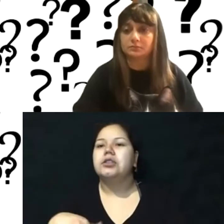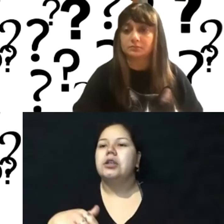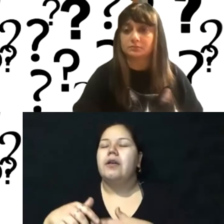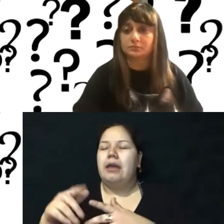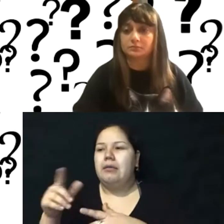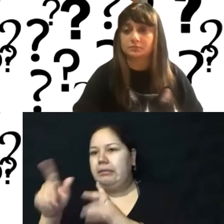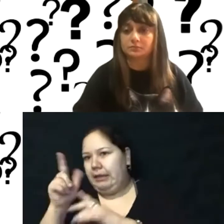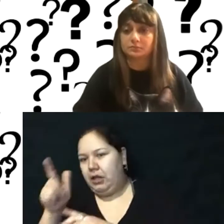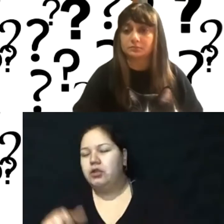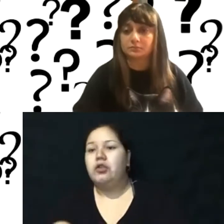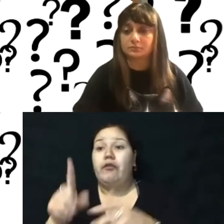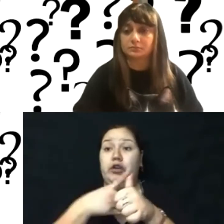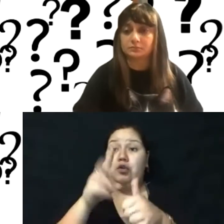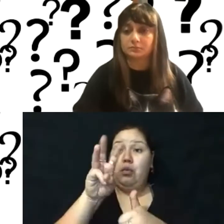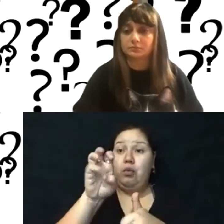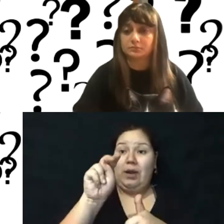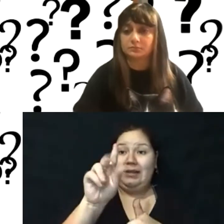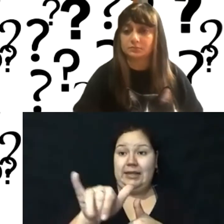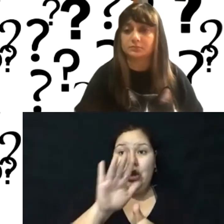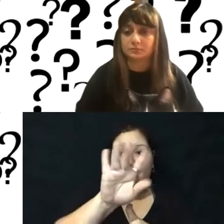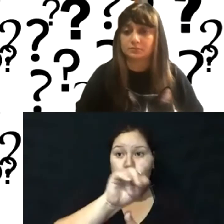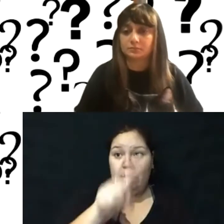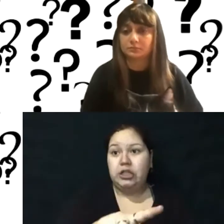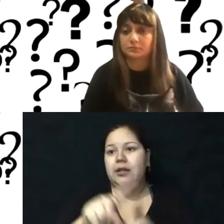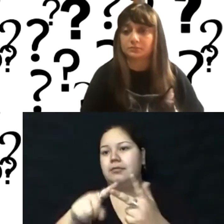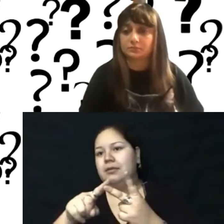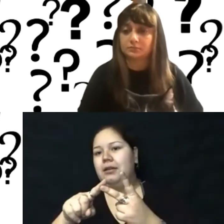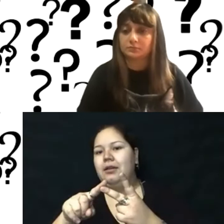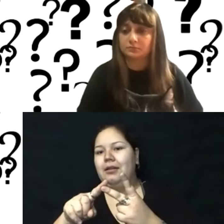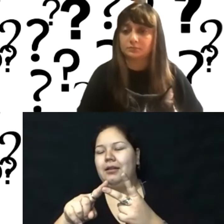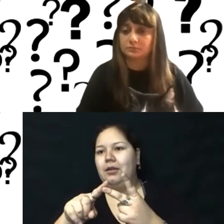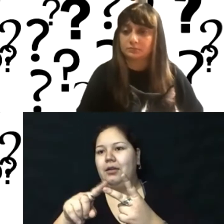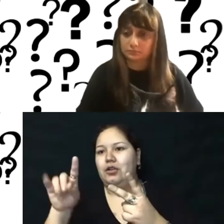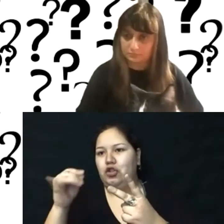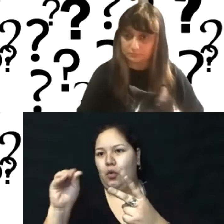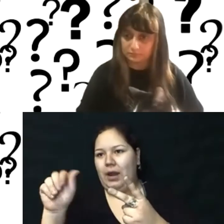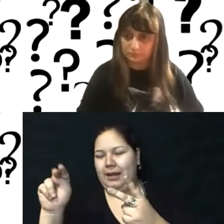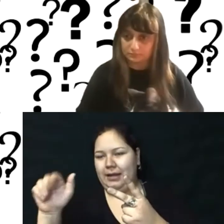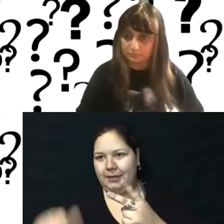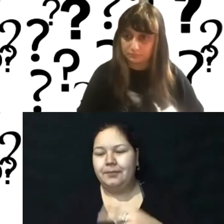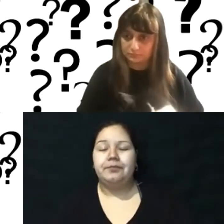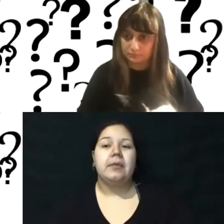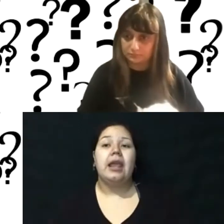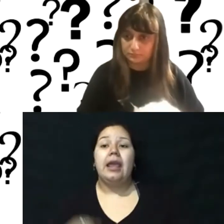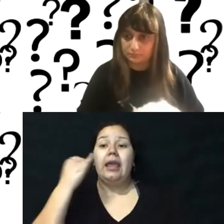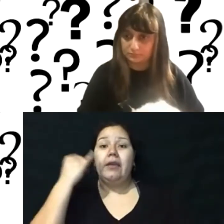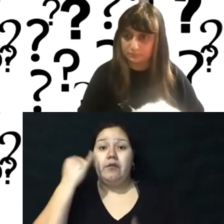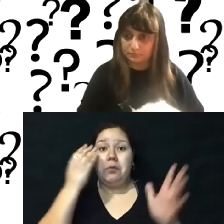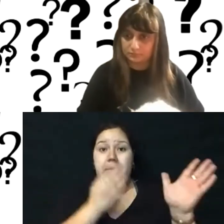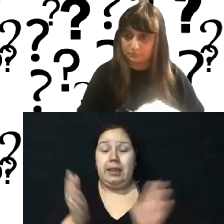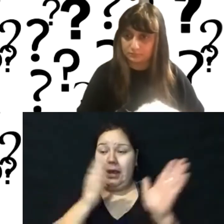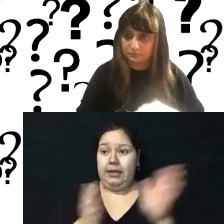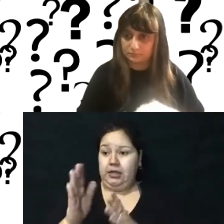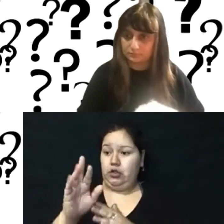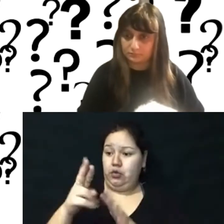first, because it's still in this realm of websites. If we're planning to do a rebrand within the year, but we also need a new website, the old ones on its